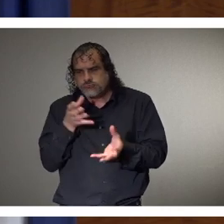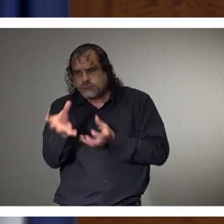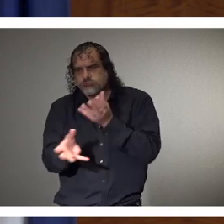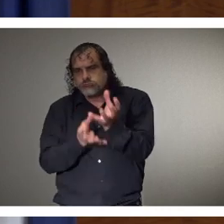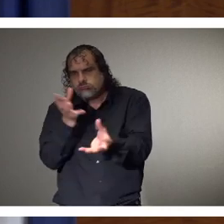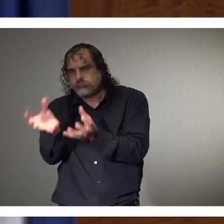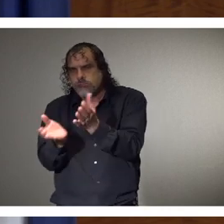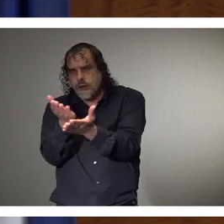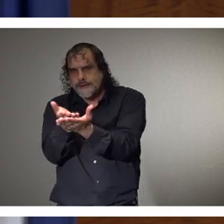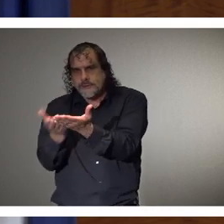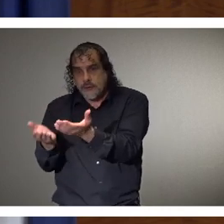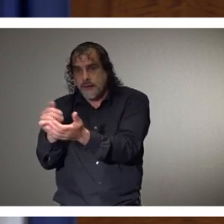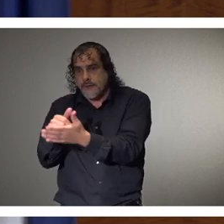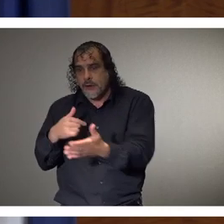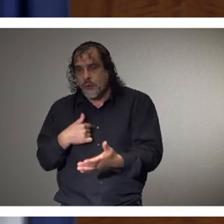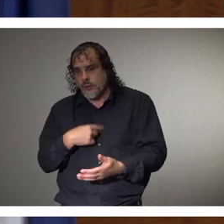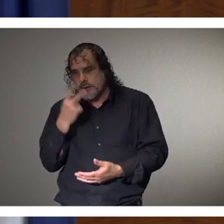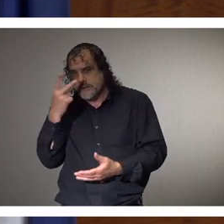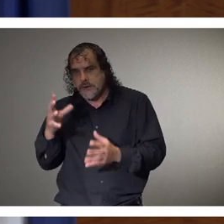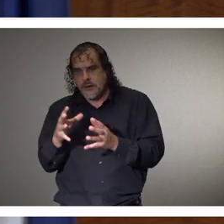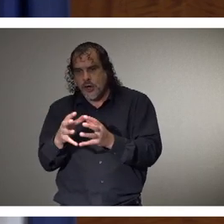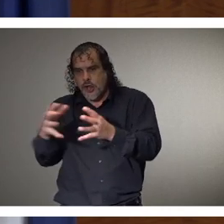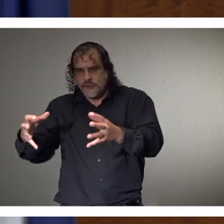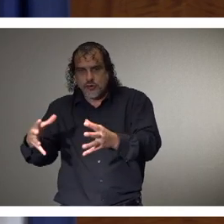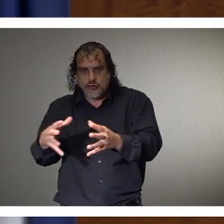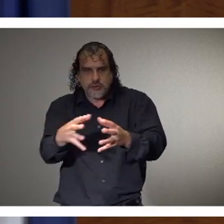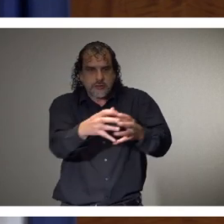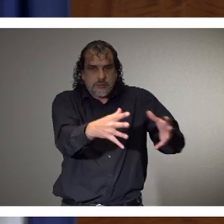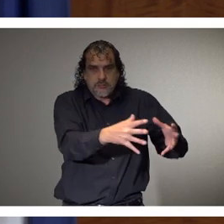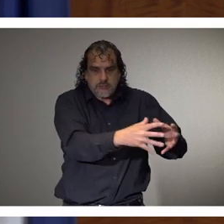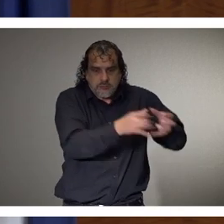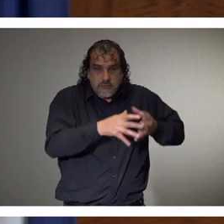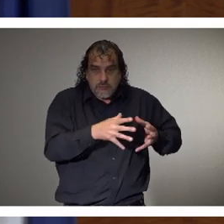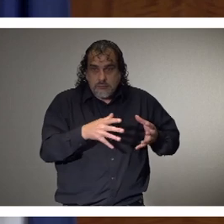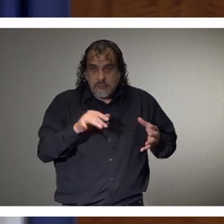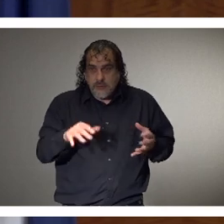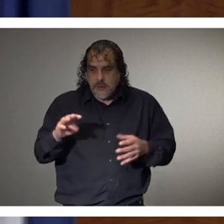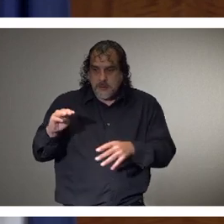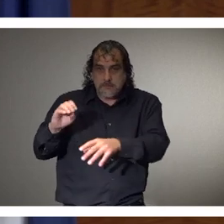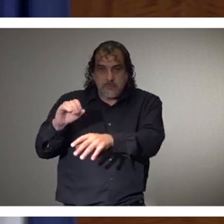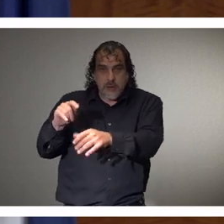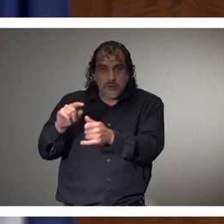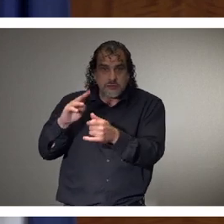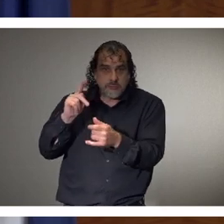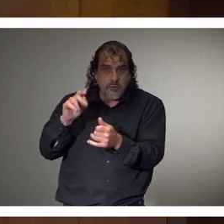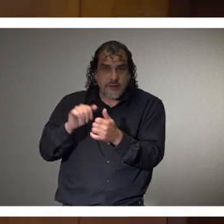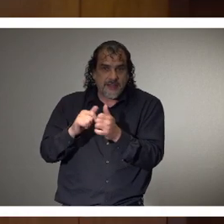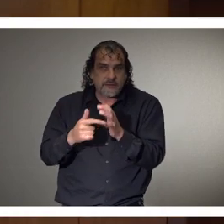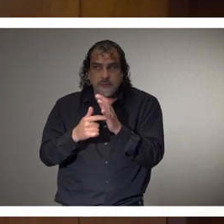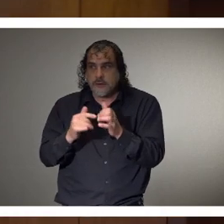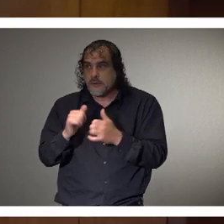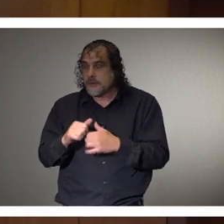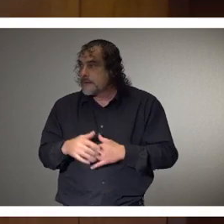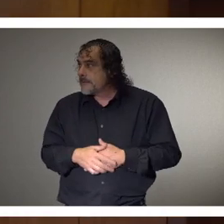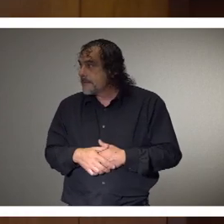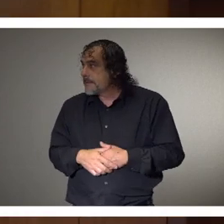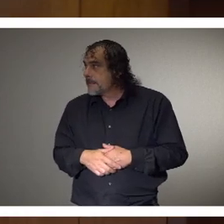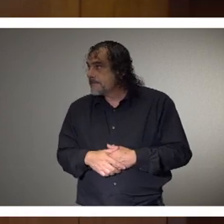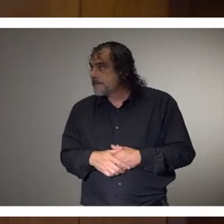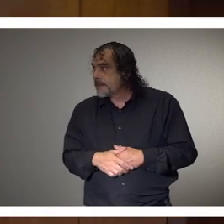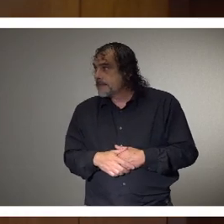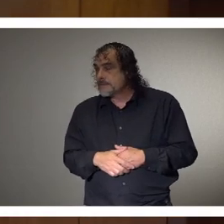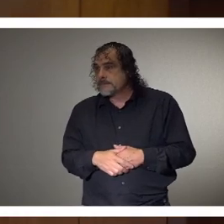to, uh, communities where we're seeing clusters and outbreaks. And Moss Point is a fine example of that. Yes. I hate to, uh,